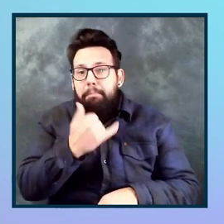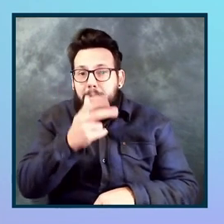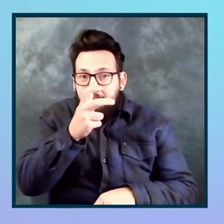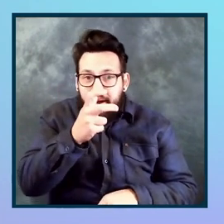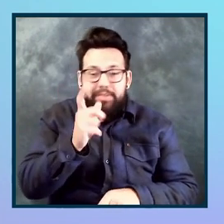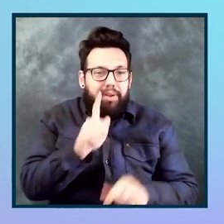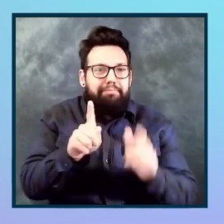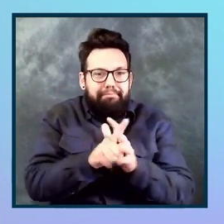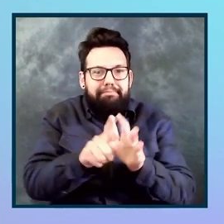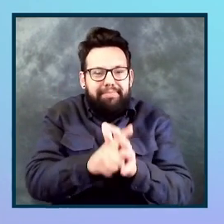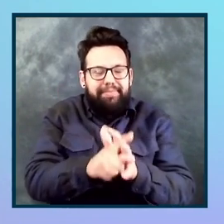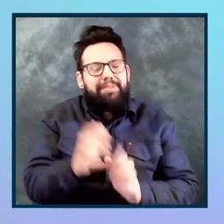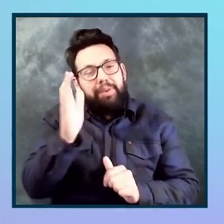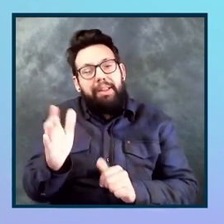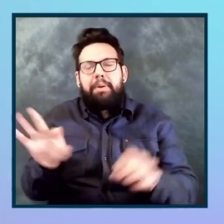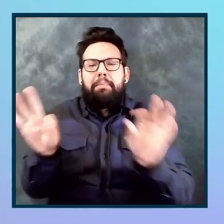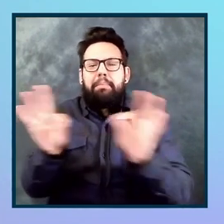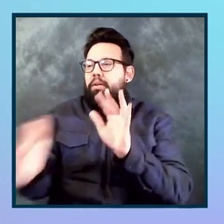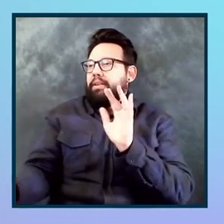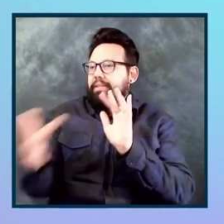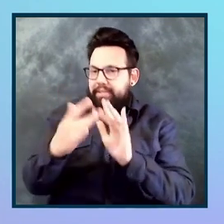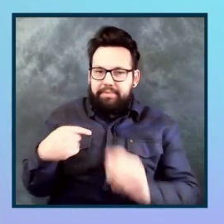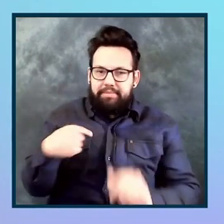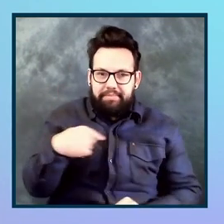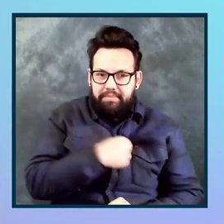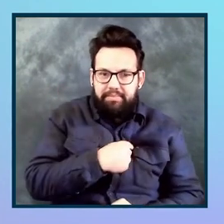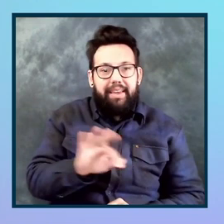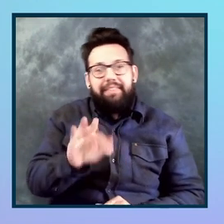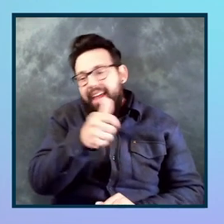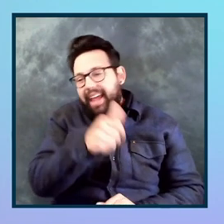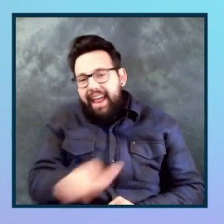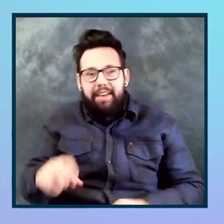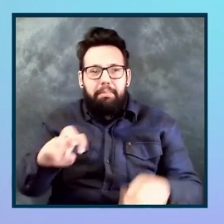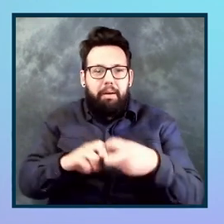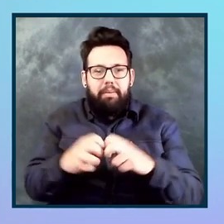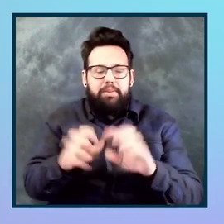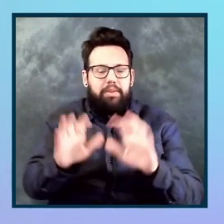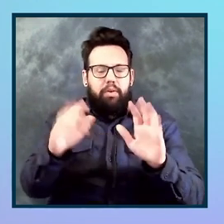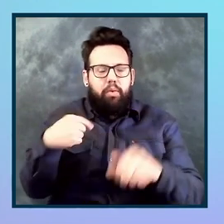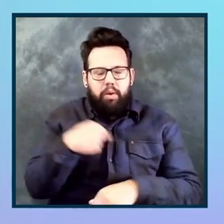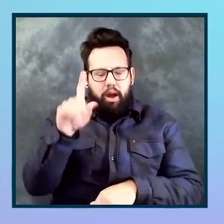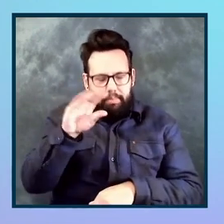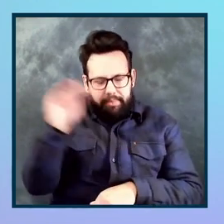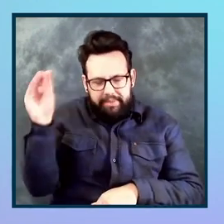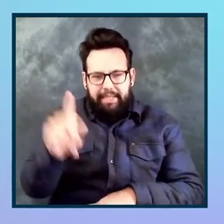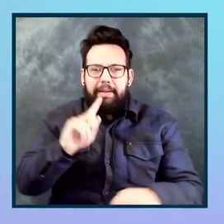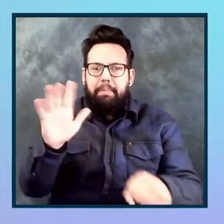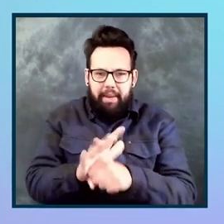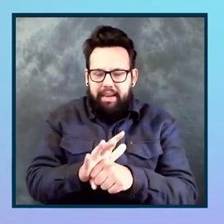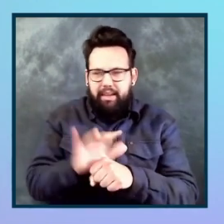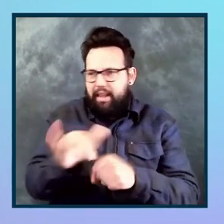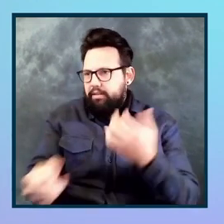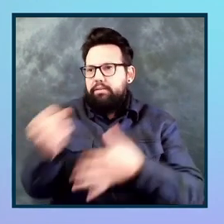And, uh, but if you let us know, get in touch, if you have any trouble, we are a hundred percent committed to it and be treated as a critical issue.